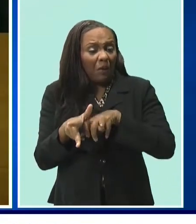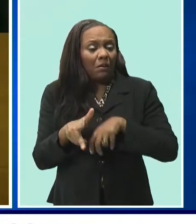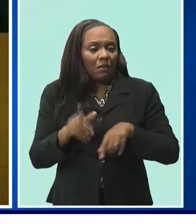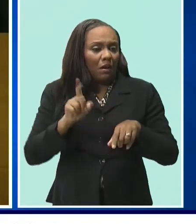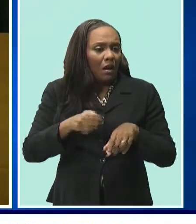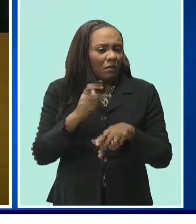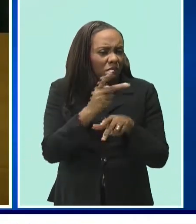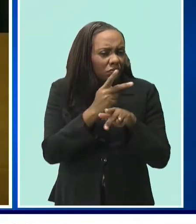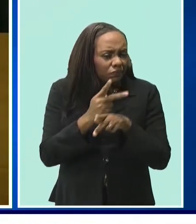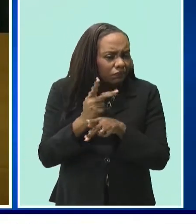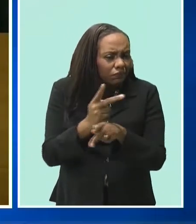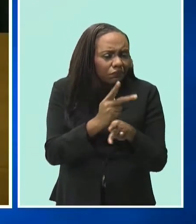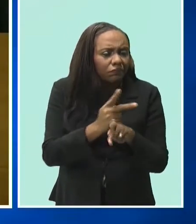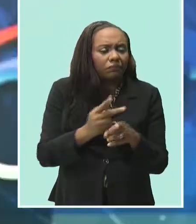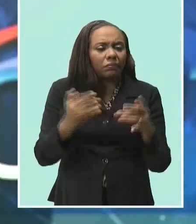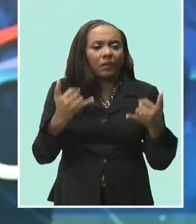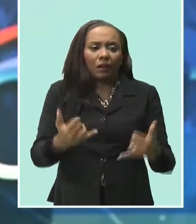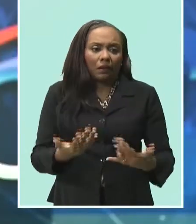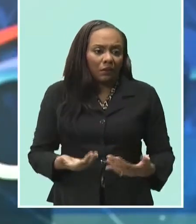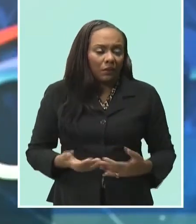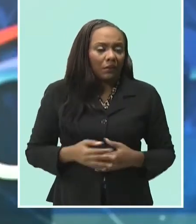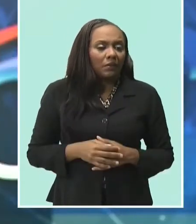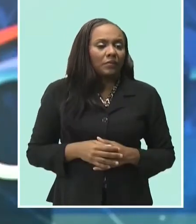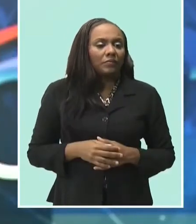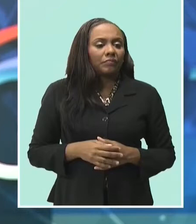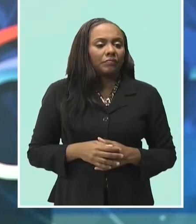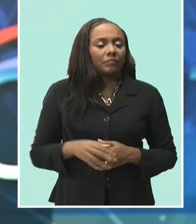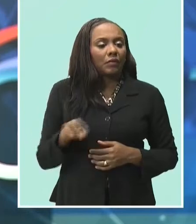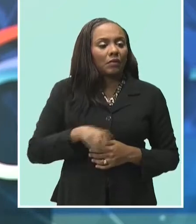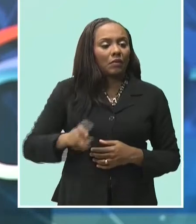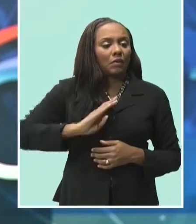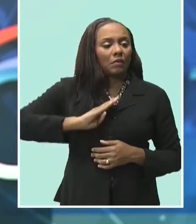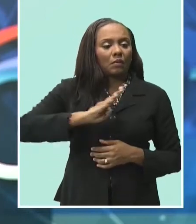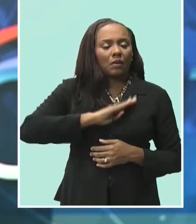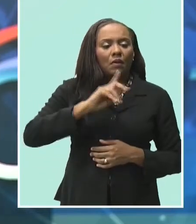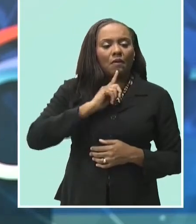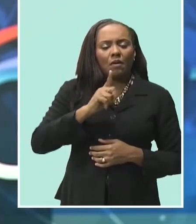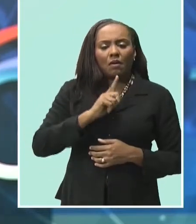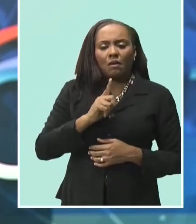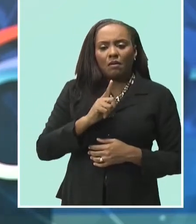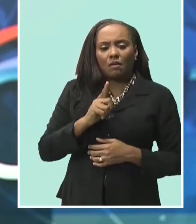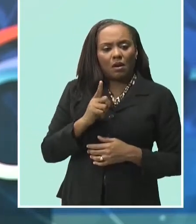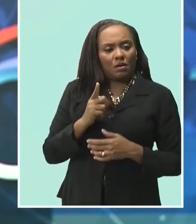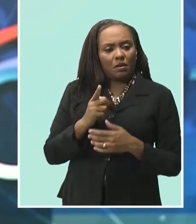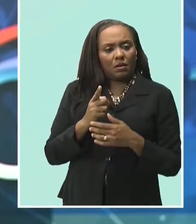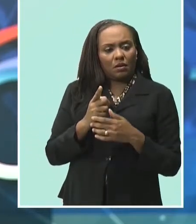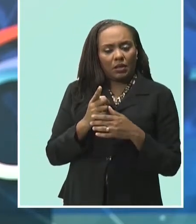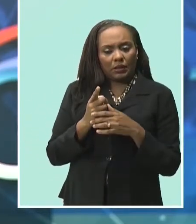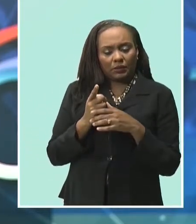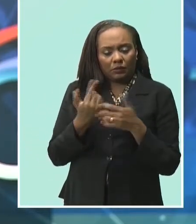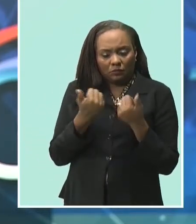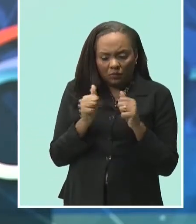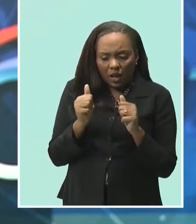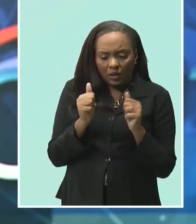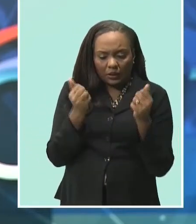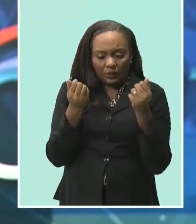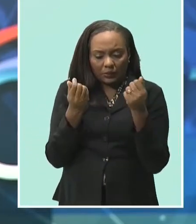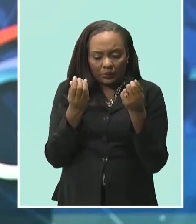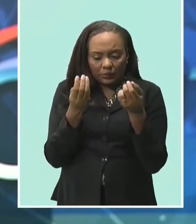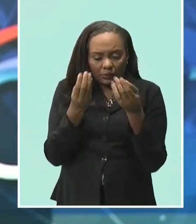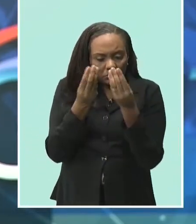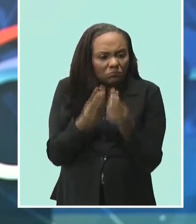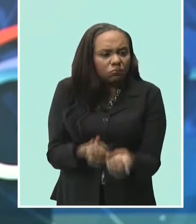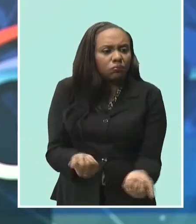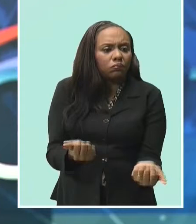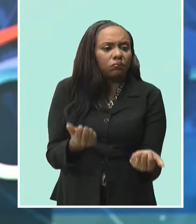cautious about doing them now. The Transport Board has been addressing concerns by commuters surrounding its reduced capacity